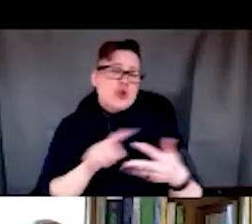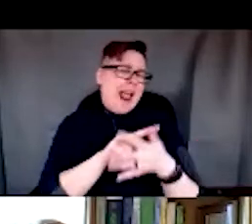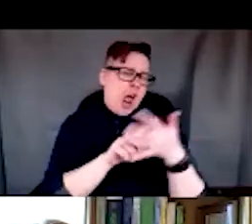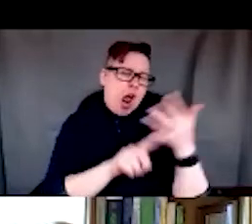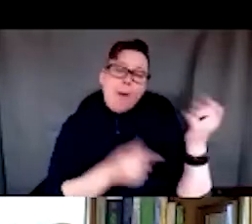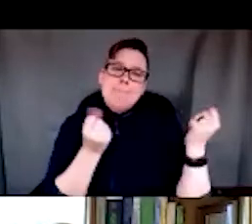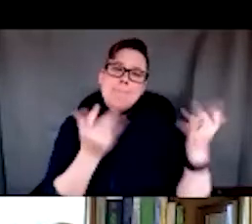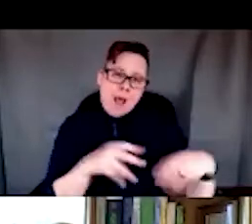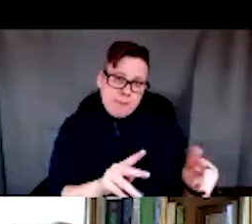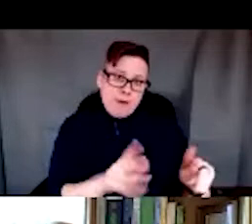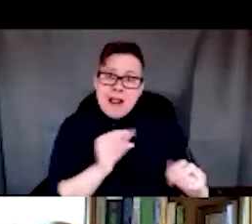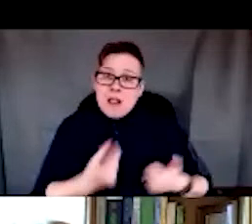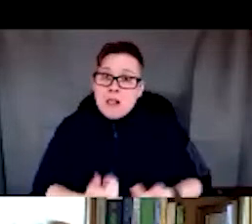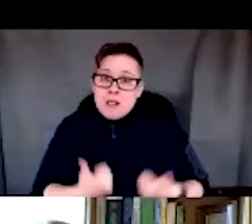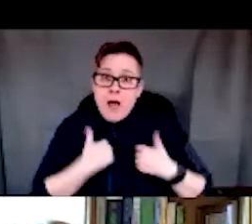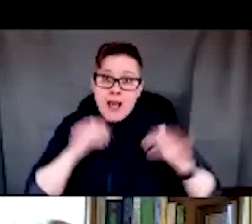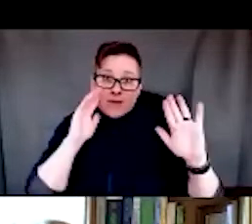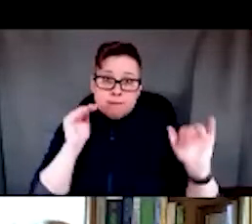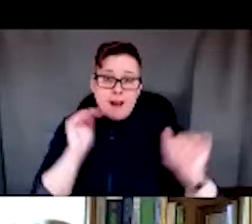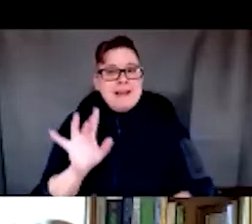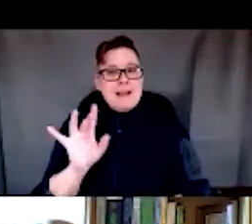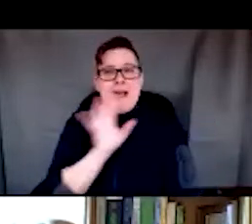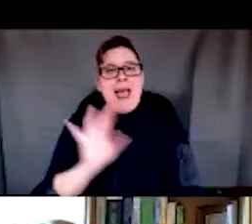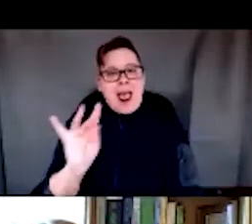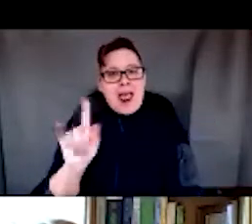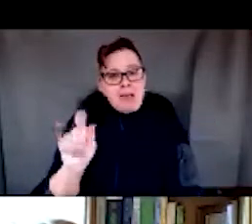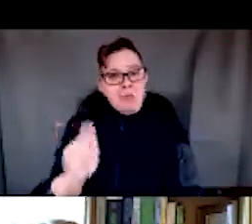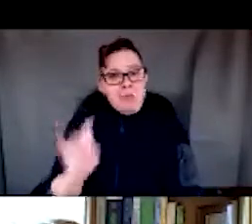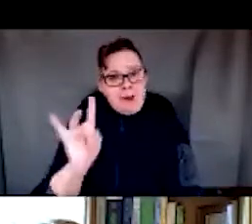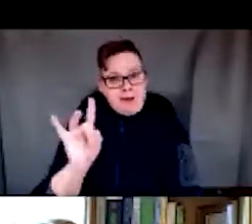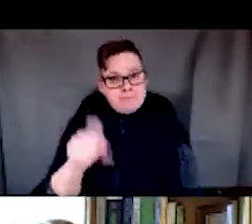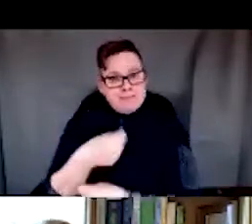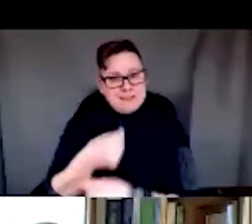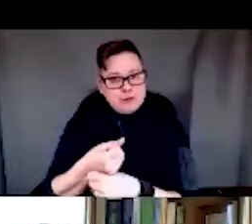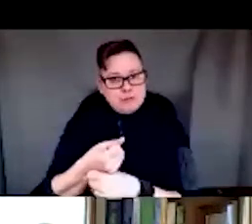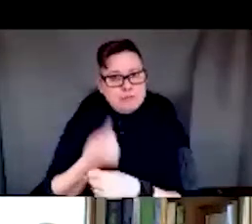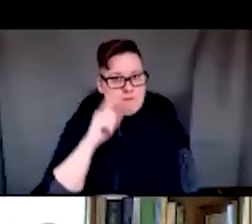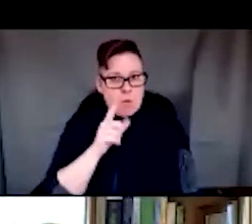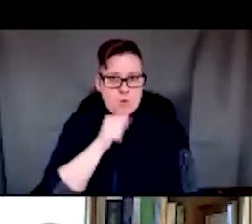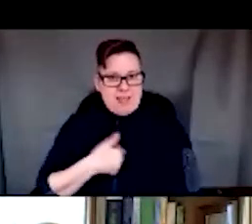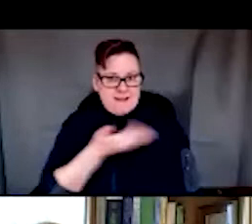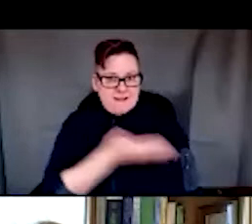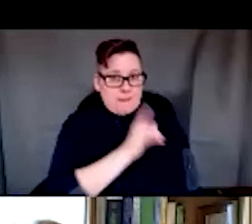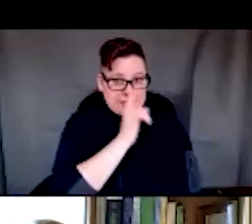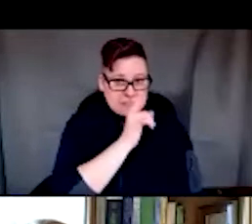But the life expectancy was 81.8 years for members of that community.